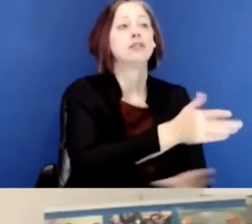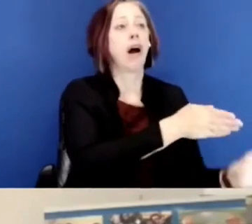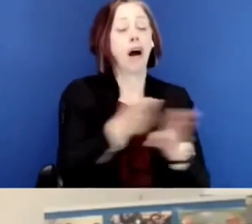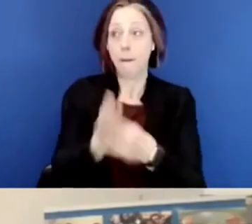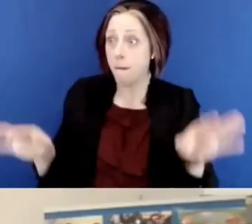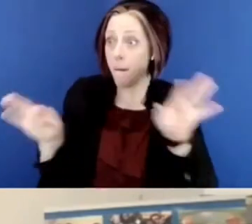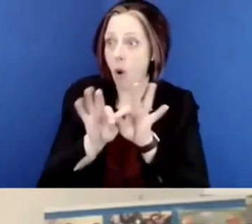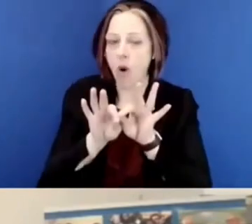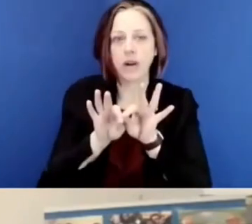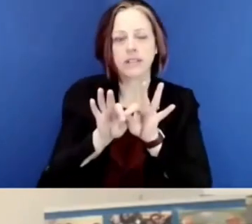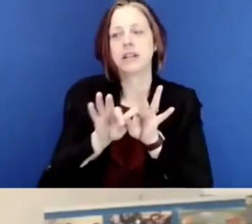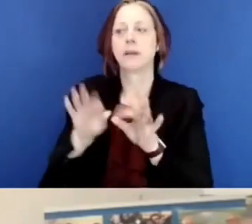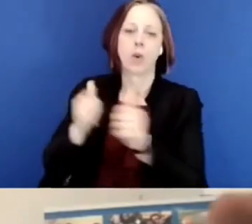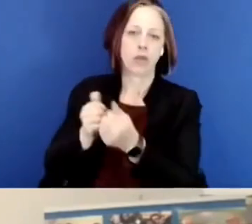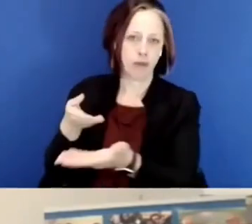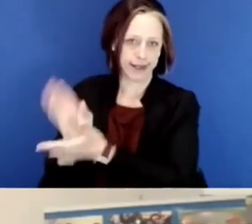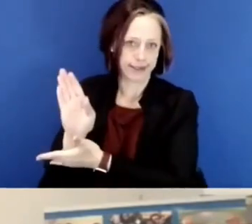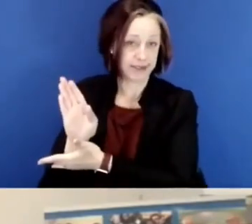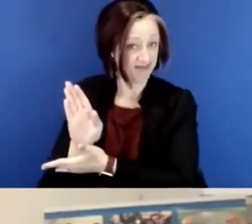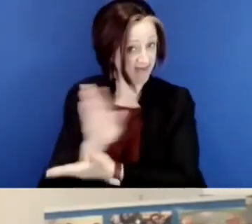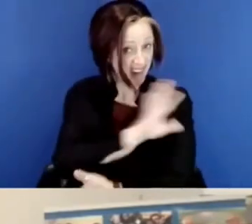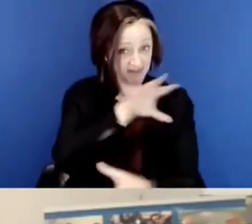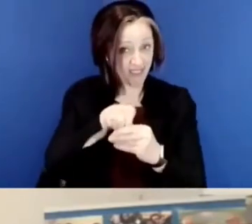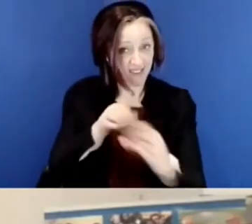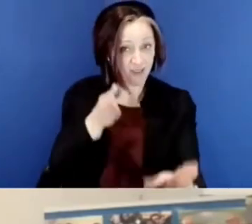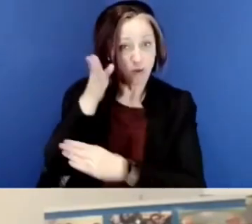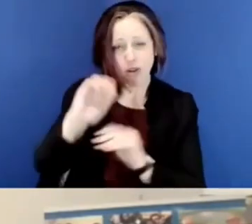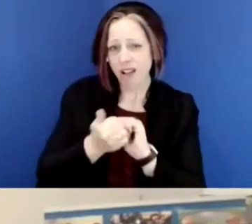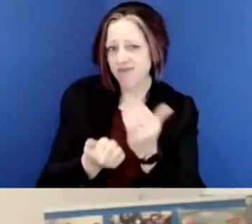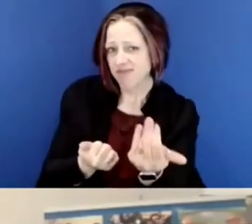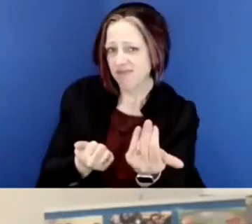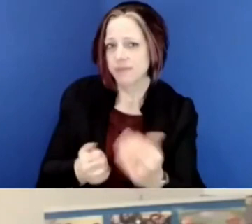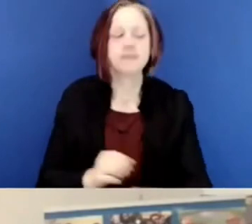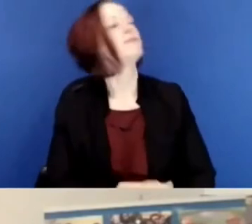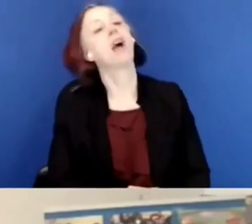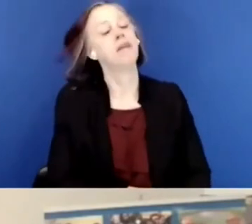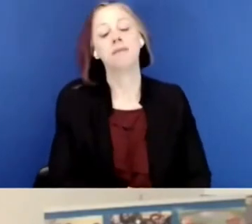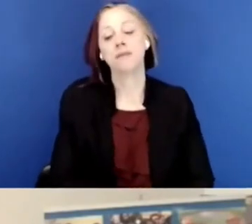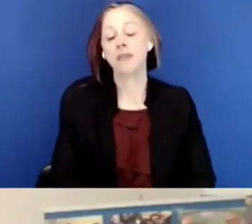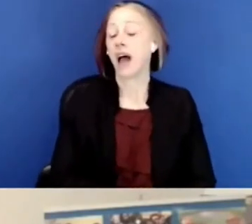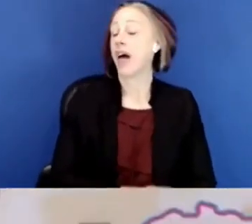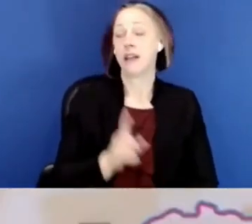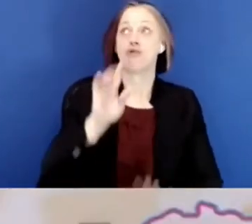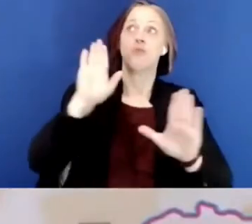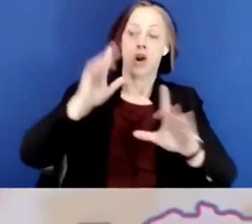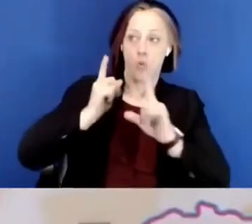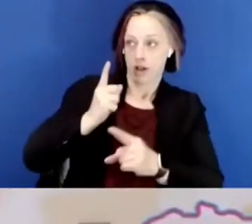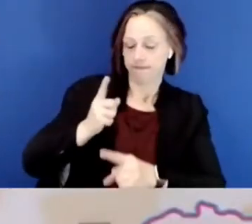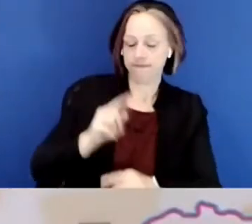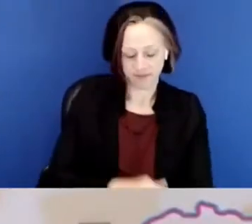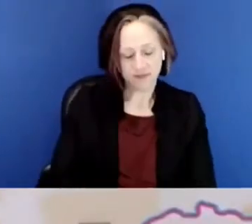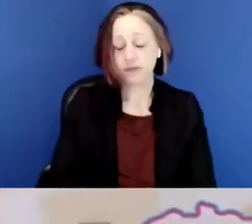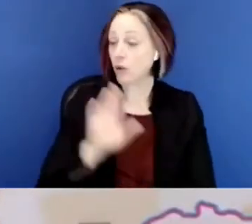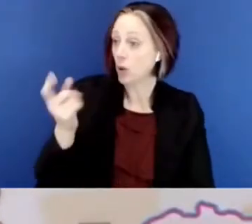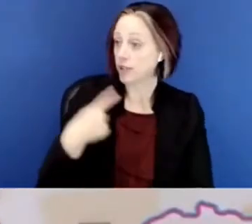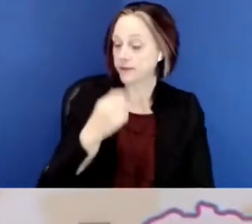to what's crucial to what's a right might go into the future? Yeah, no, I think that's a, it's